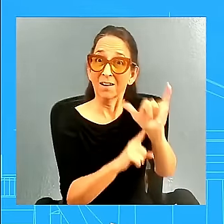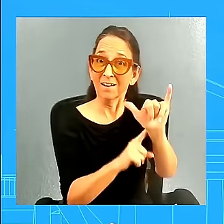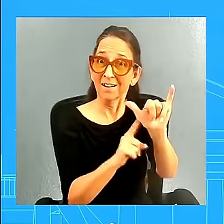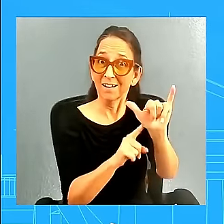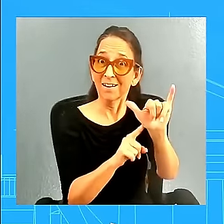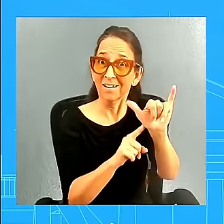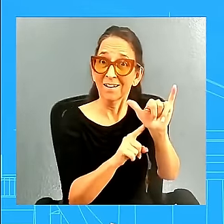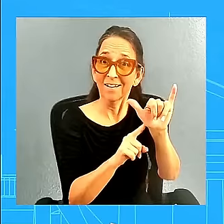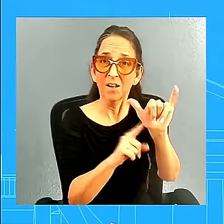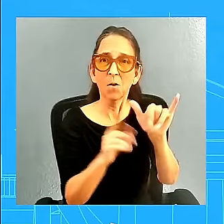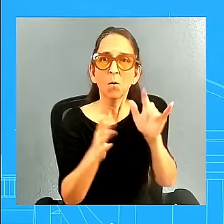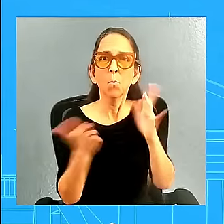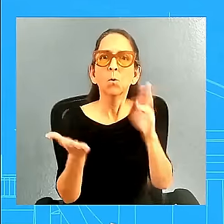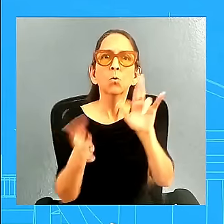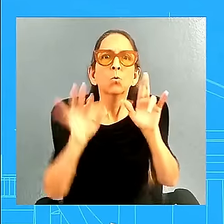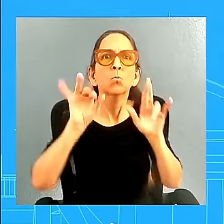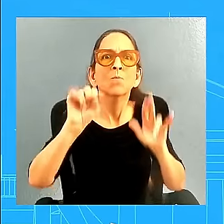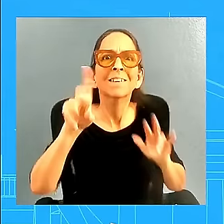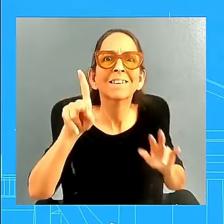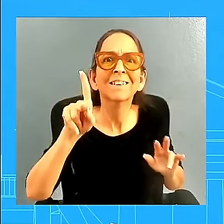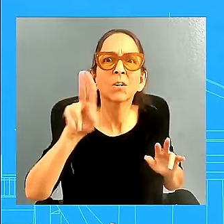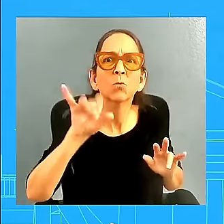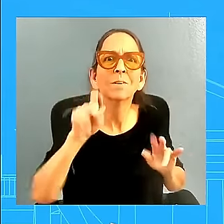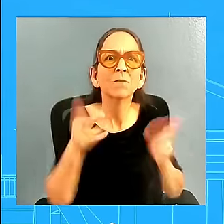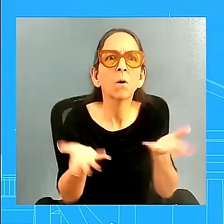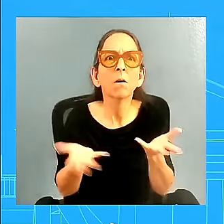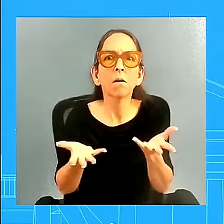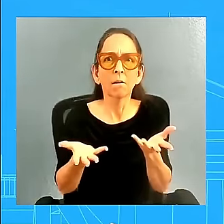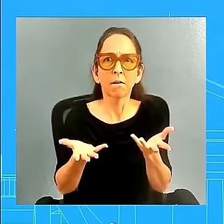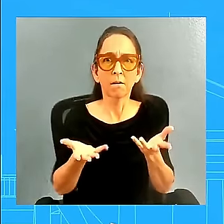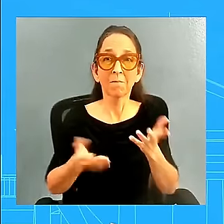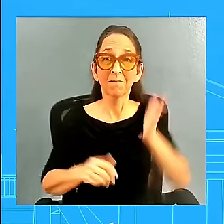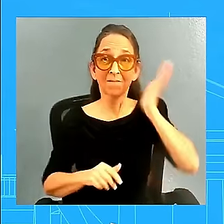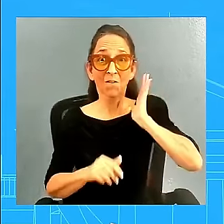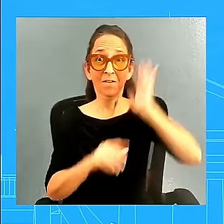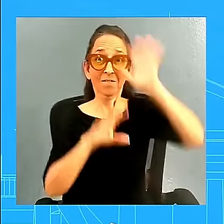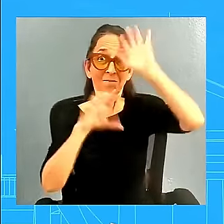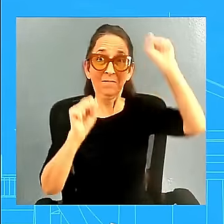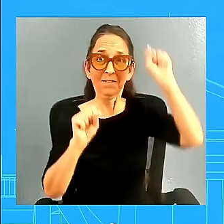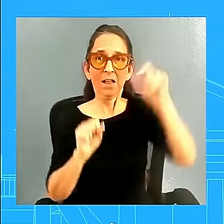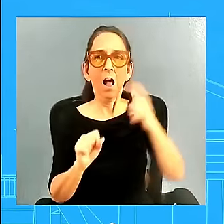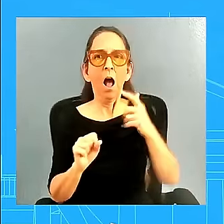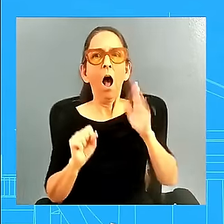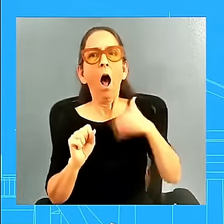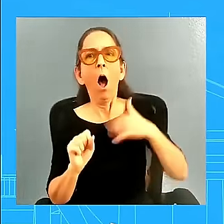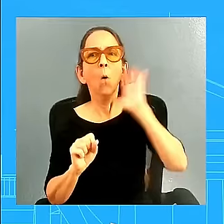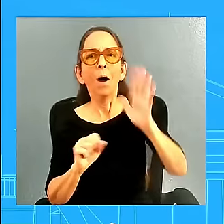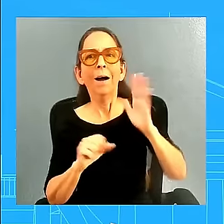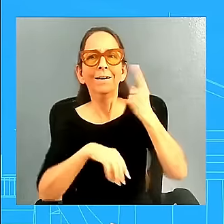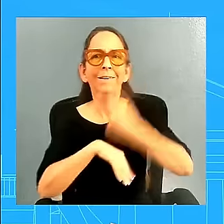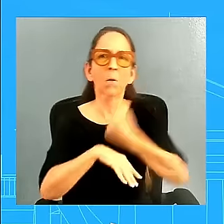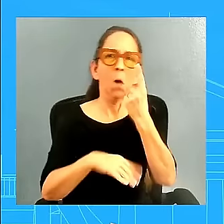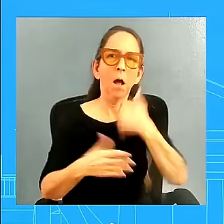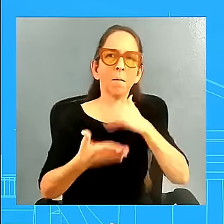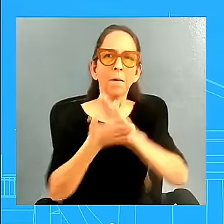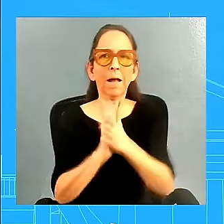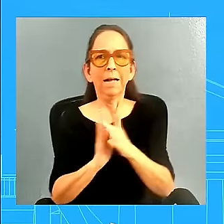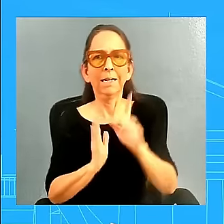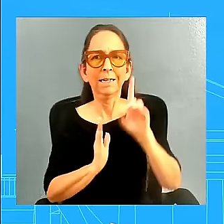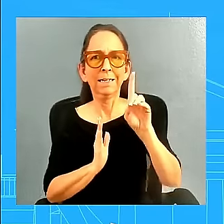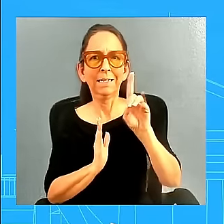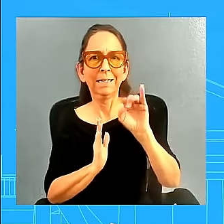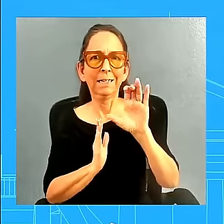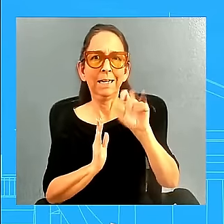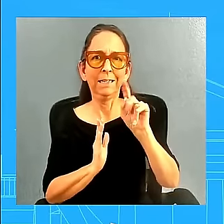And when you have a former president saying that they will be a dictator on day one, that is something that we cannot forget. And so,